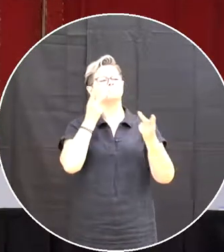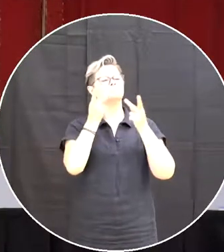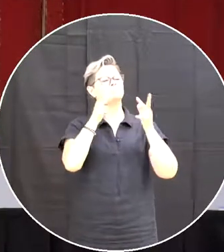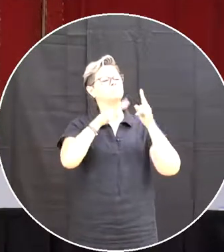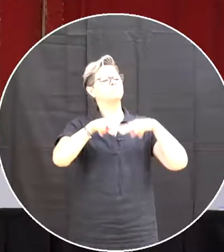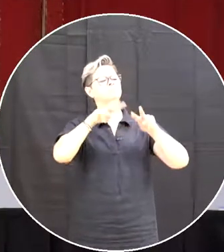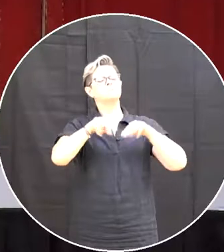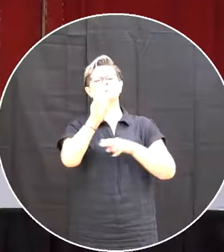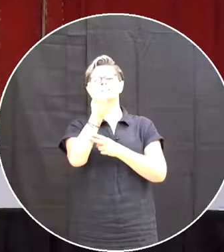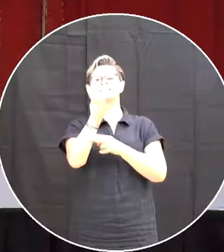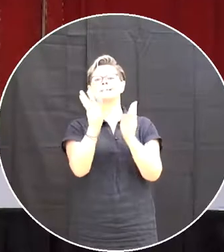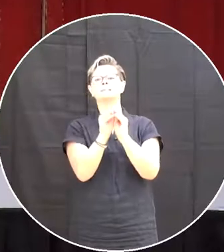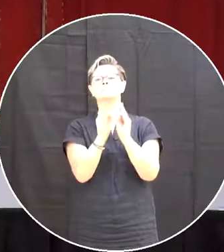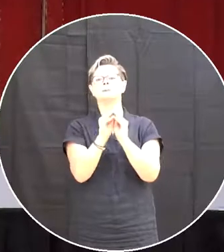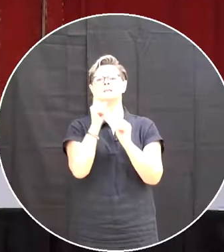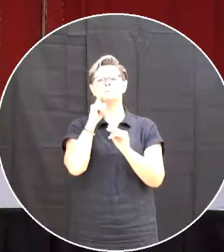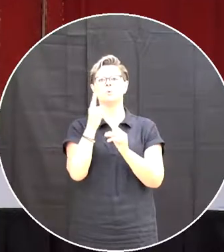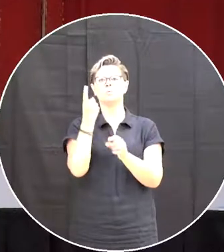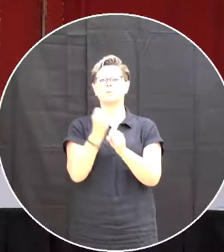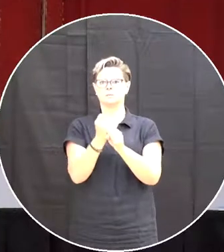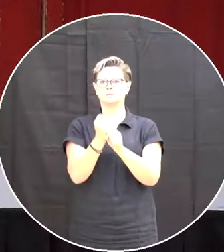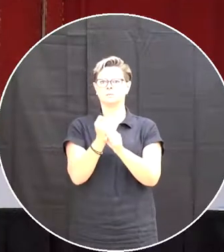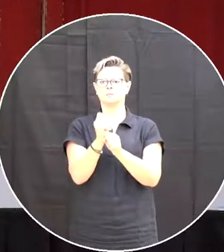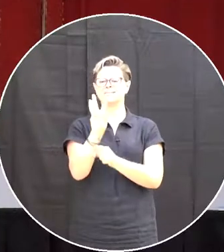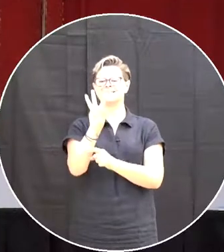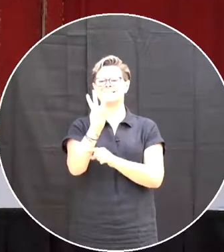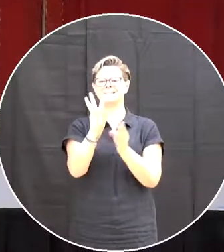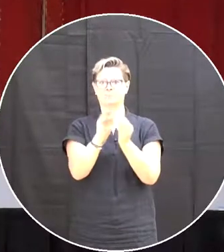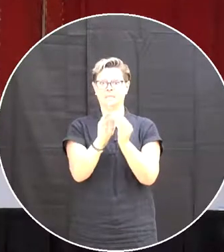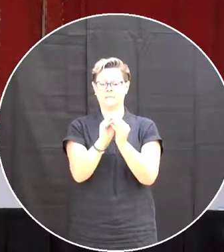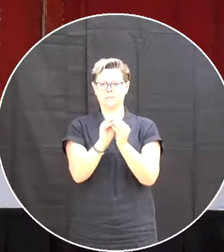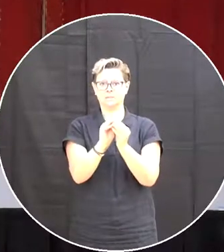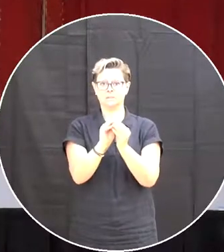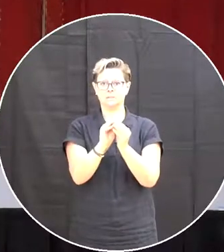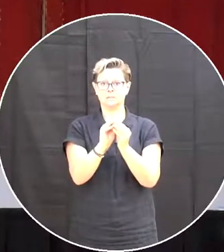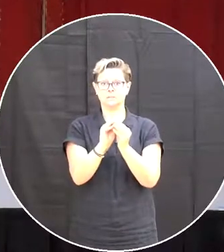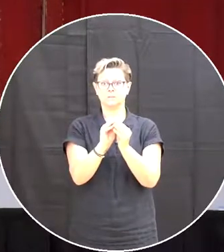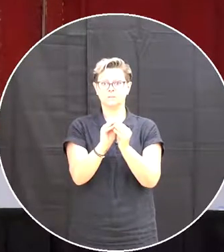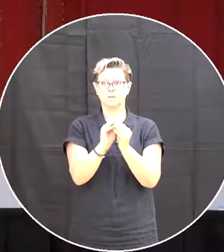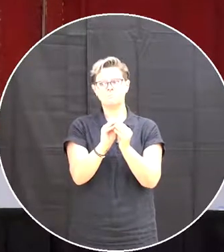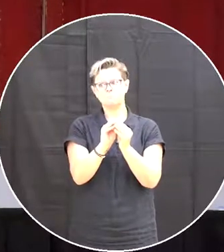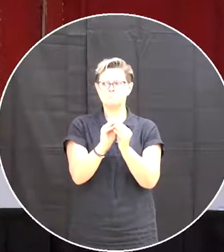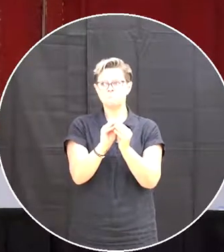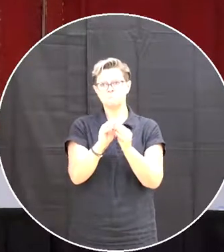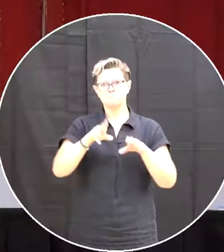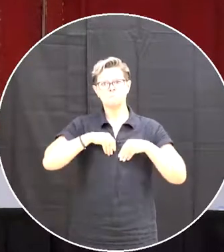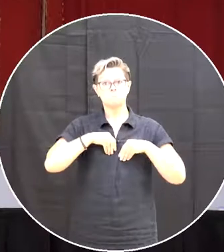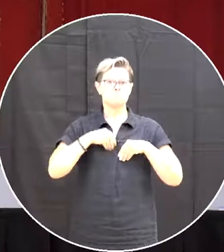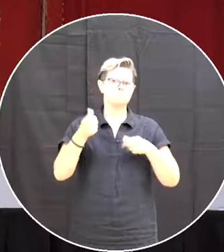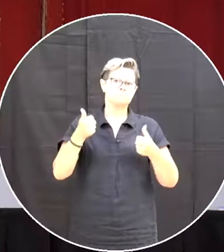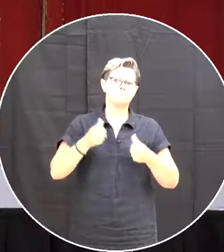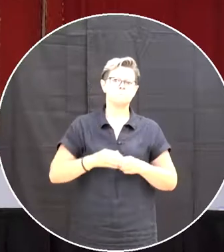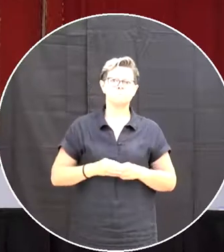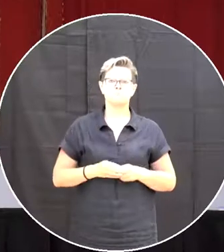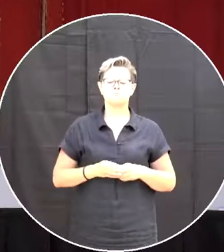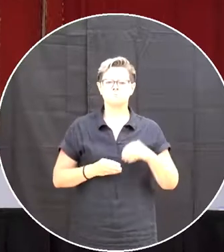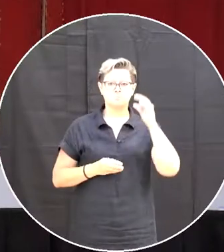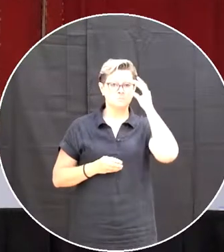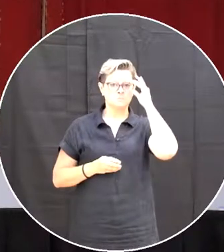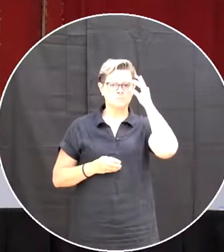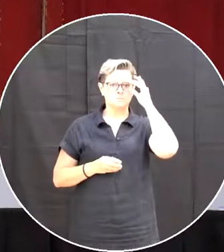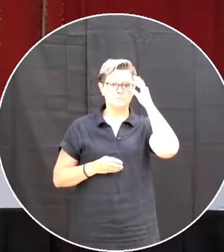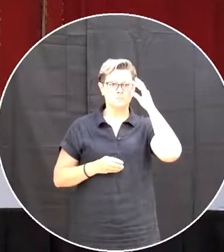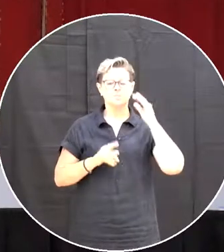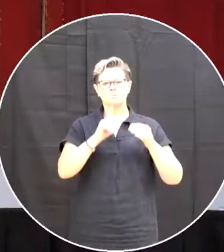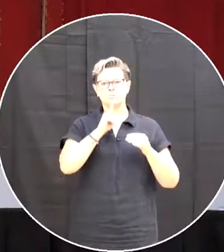proposed in the in the course of uh of one year it seems to be very reasonable uh we strike a